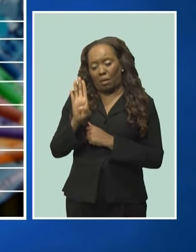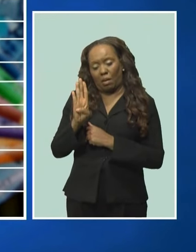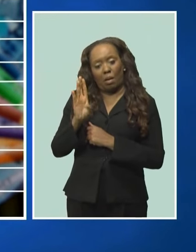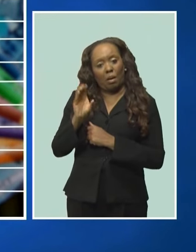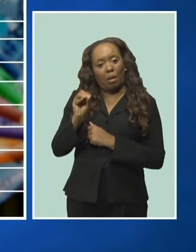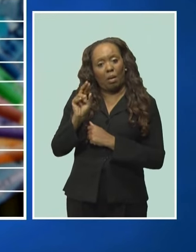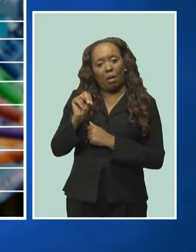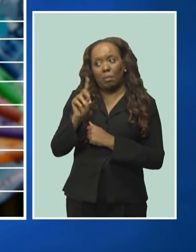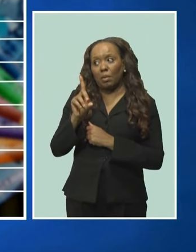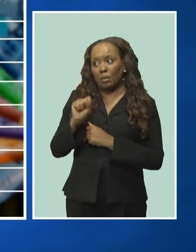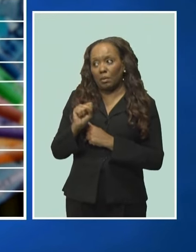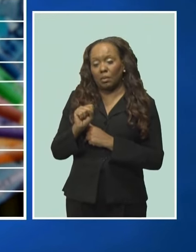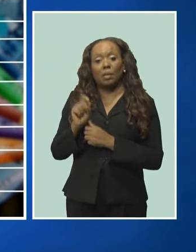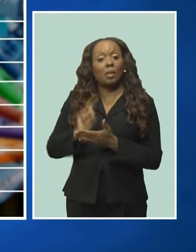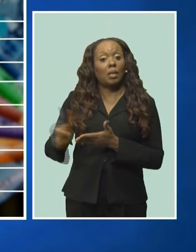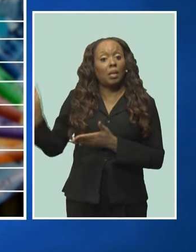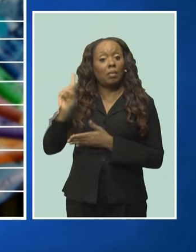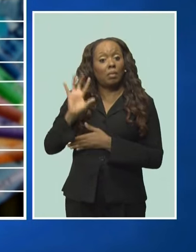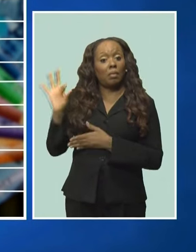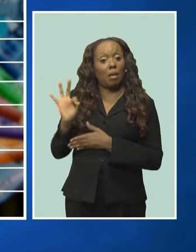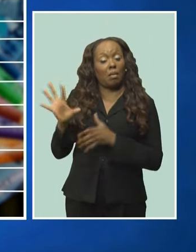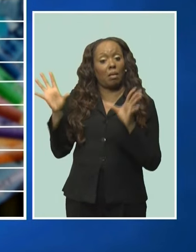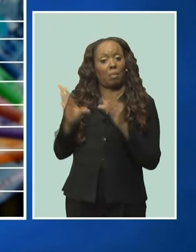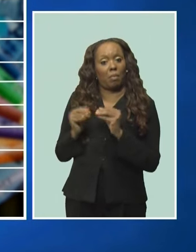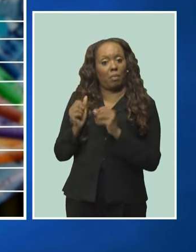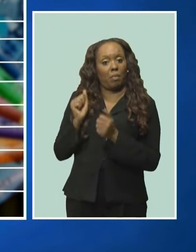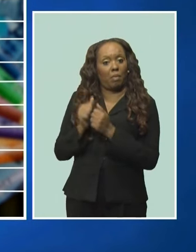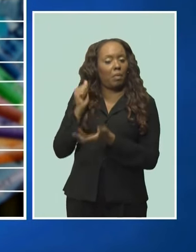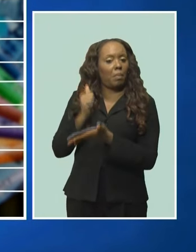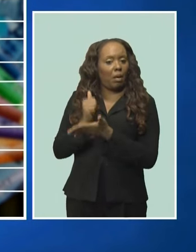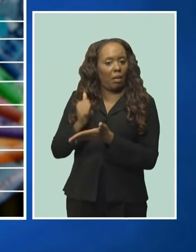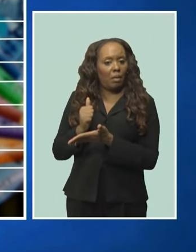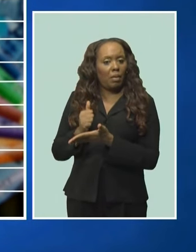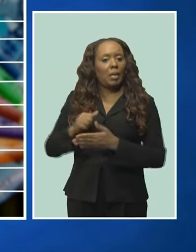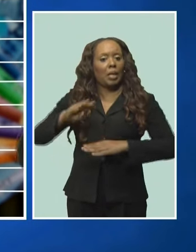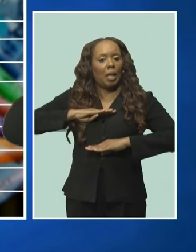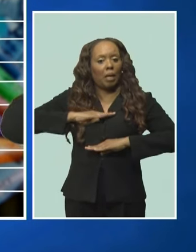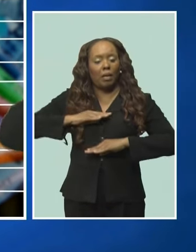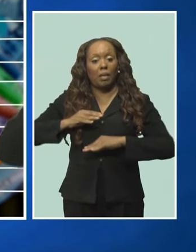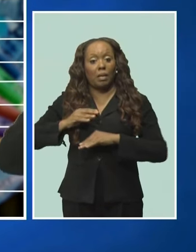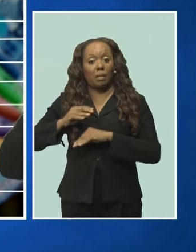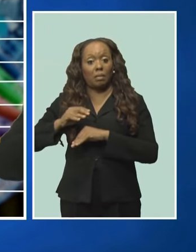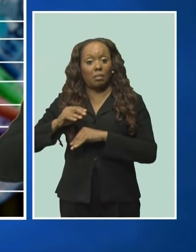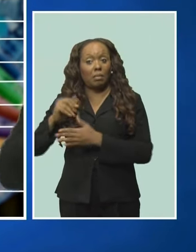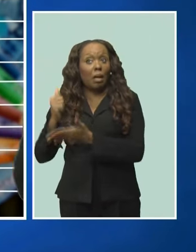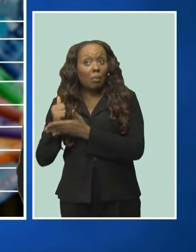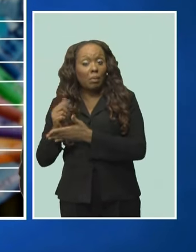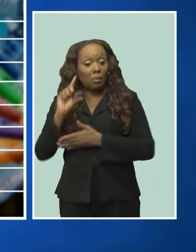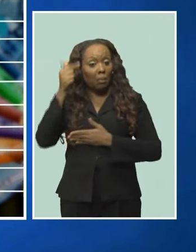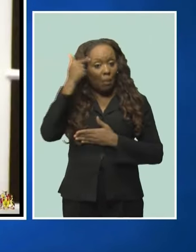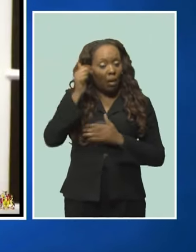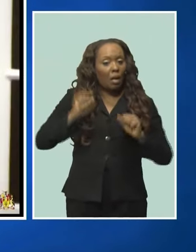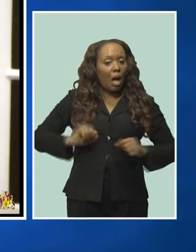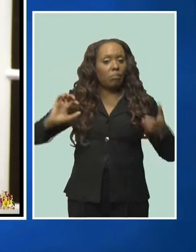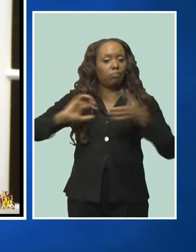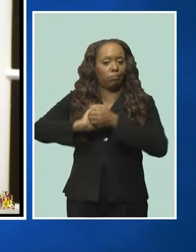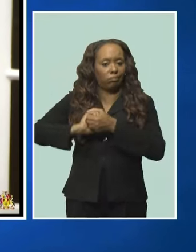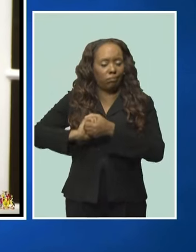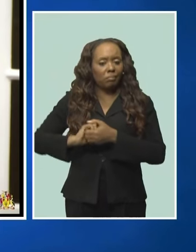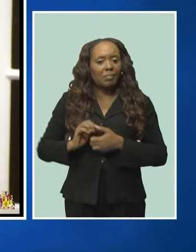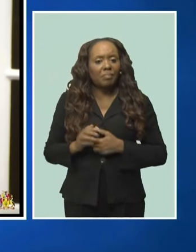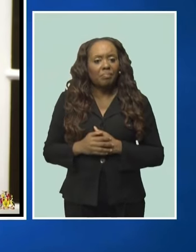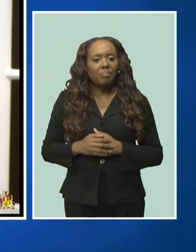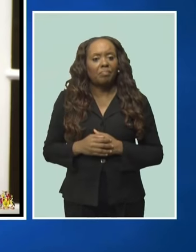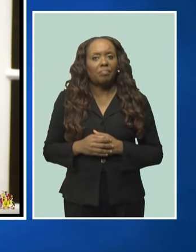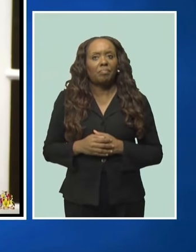She spoke of meeting last Friday with the sector and is satisfied that government and banks can be on the same page. The financing